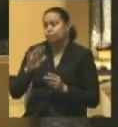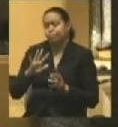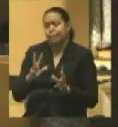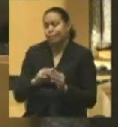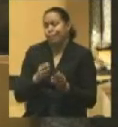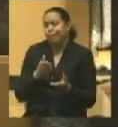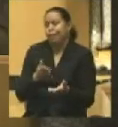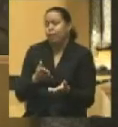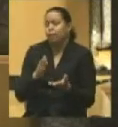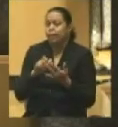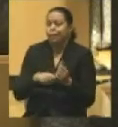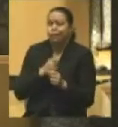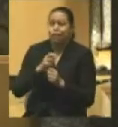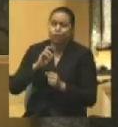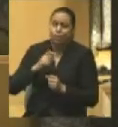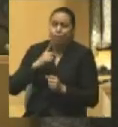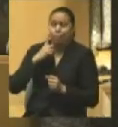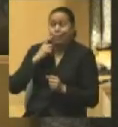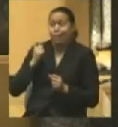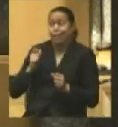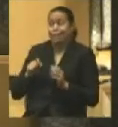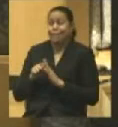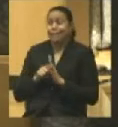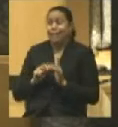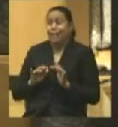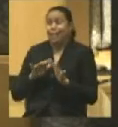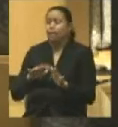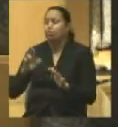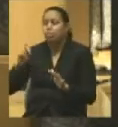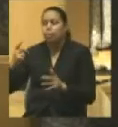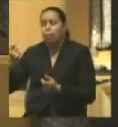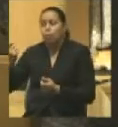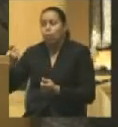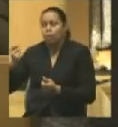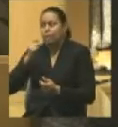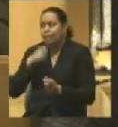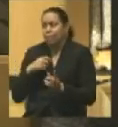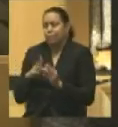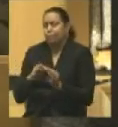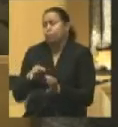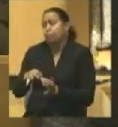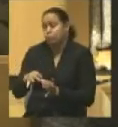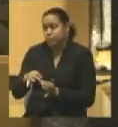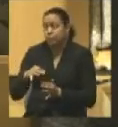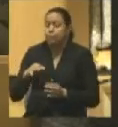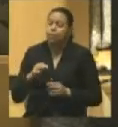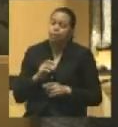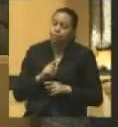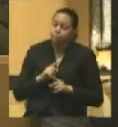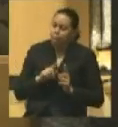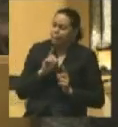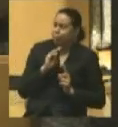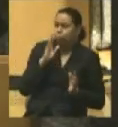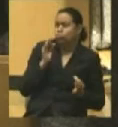the Republicans that year, because of the invasion of the state, they postponed their nominating convention. Um, but the Democrats went